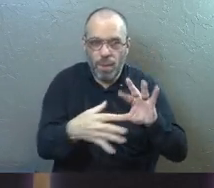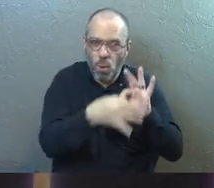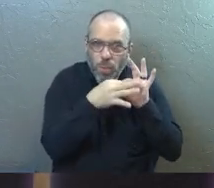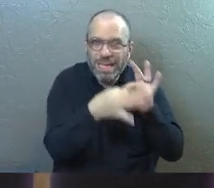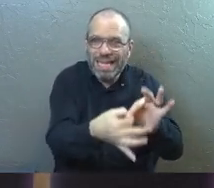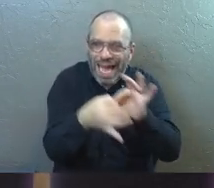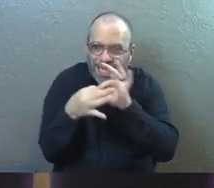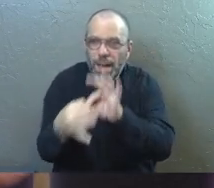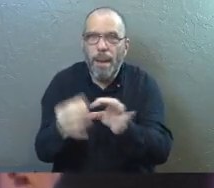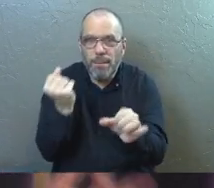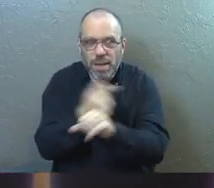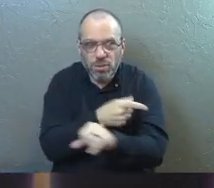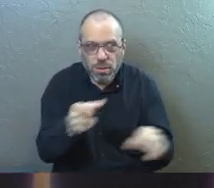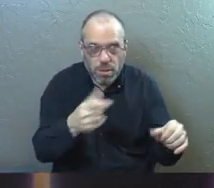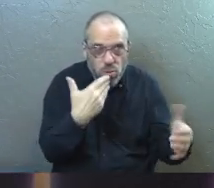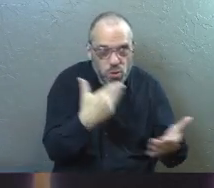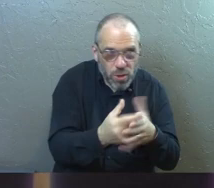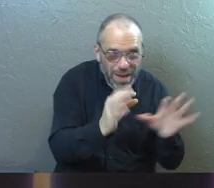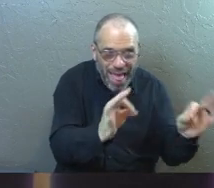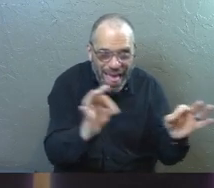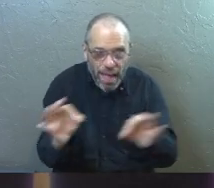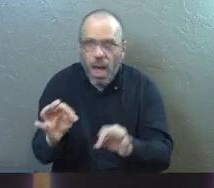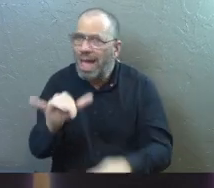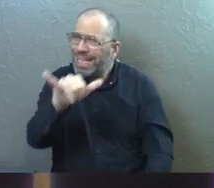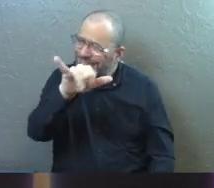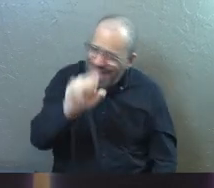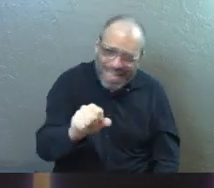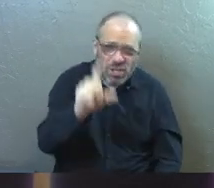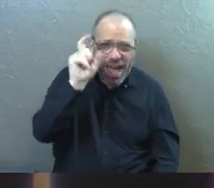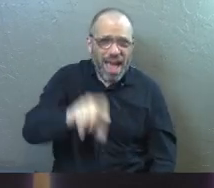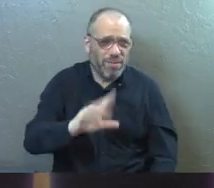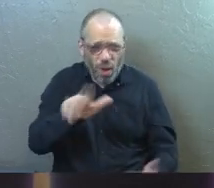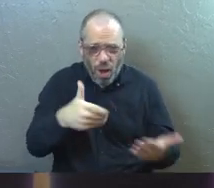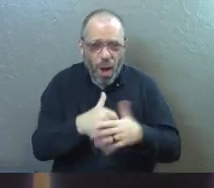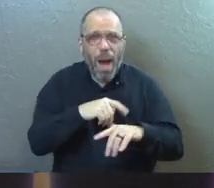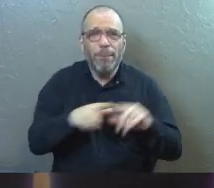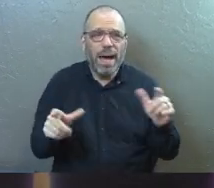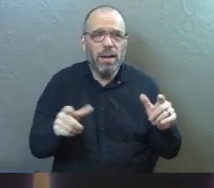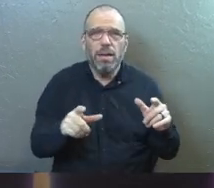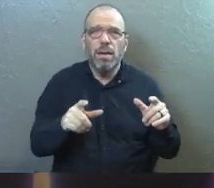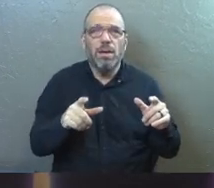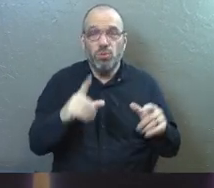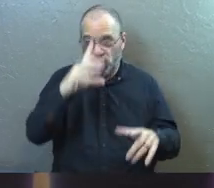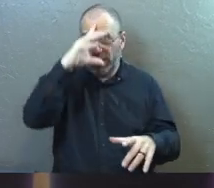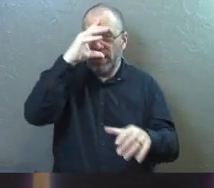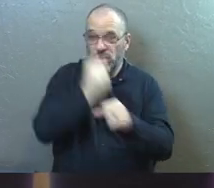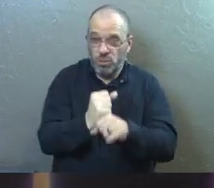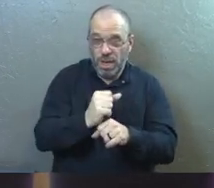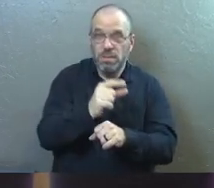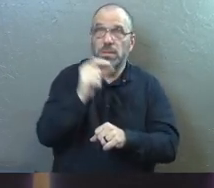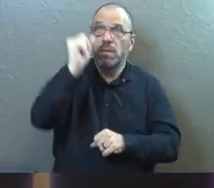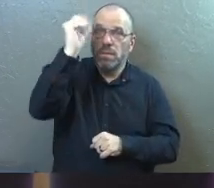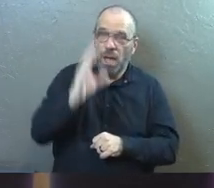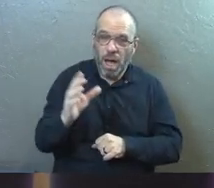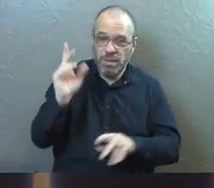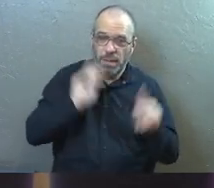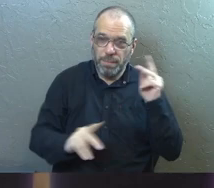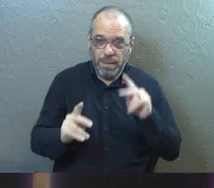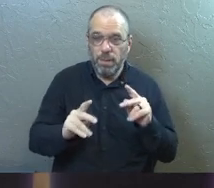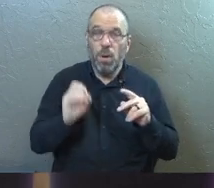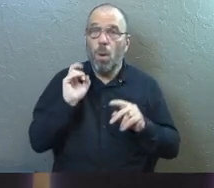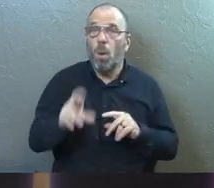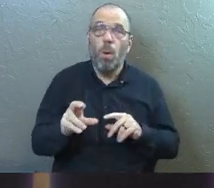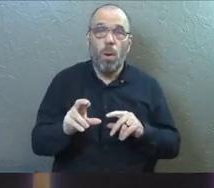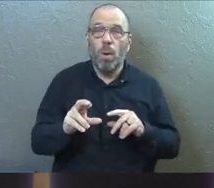relationally and make sure that things are going well. Absolutely, you do all of that. But at some point, you've got to trust God's people or you'll never